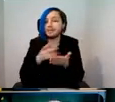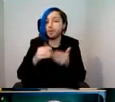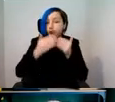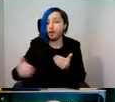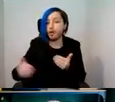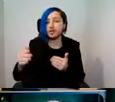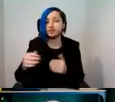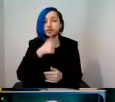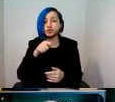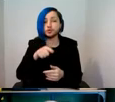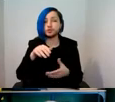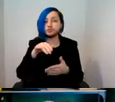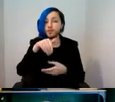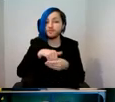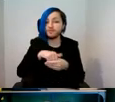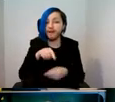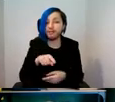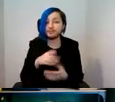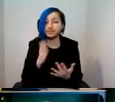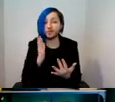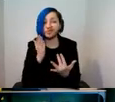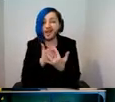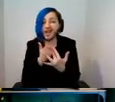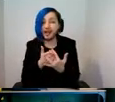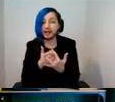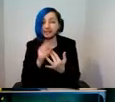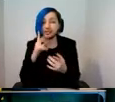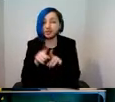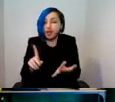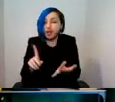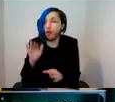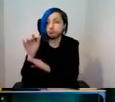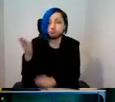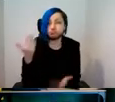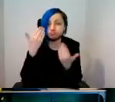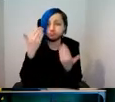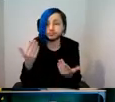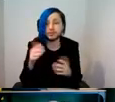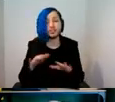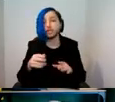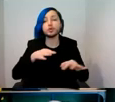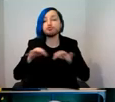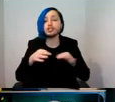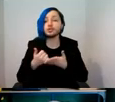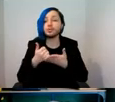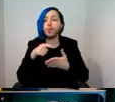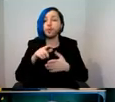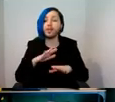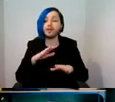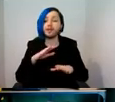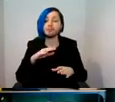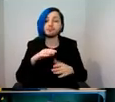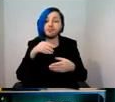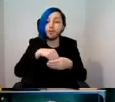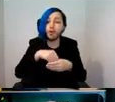files and what access might look like. There's no strategy to support the format. So there are underlying dependencies and